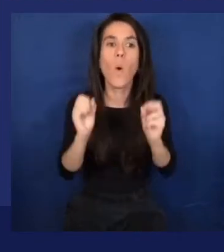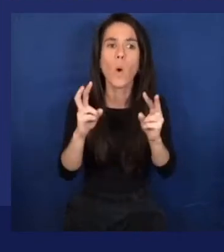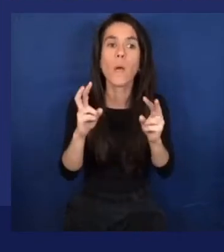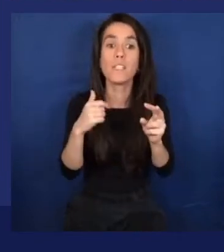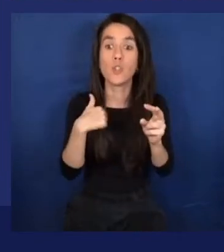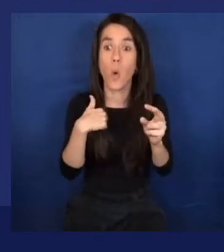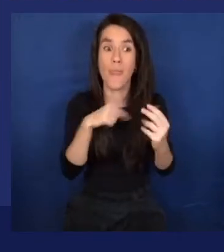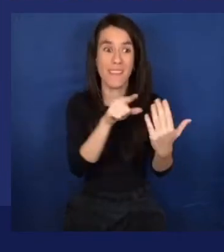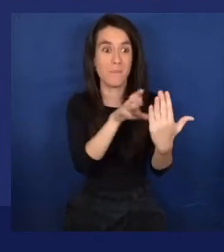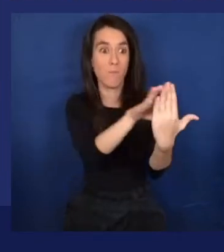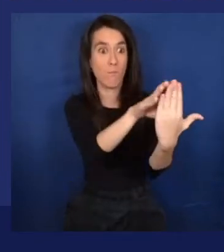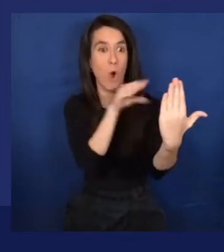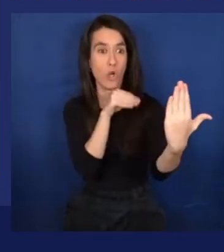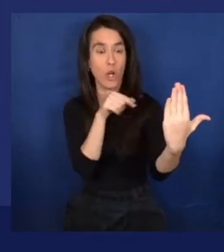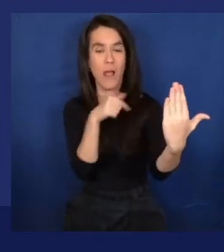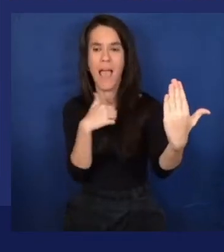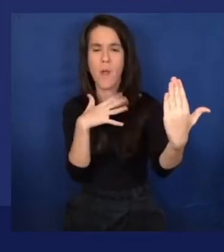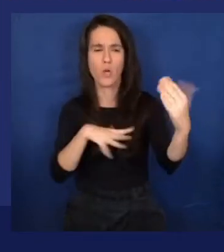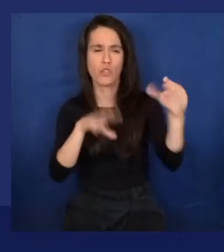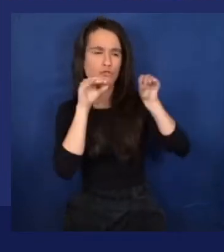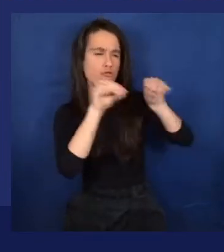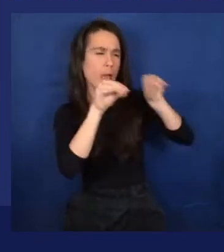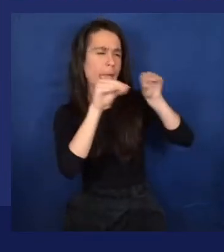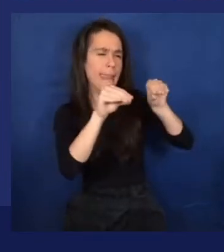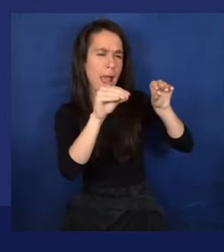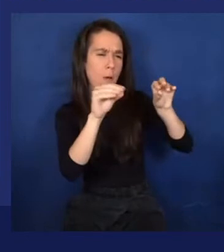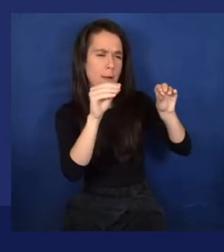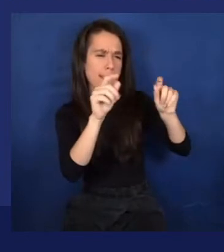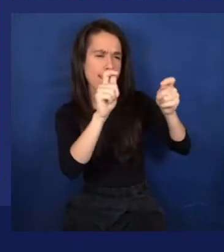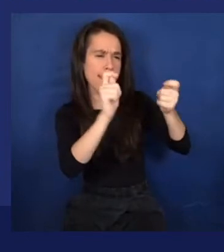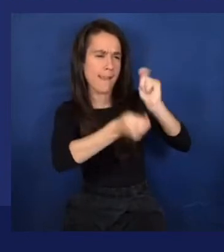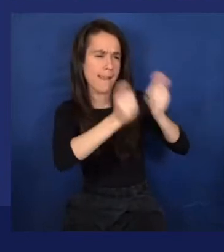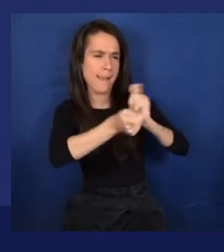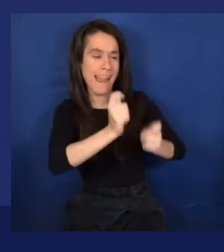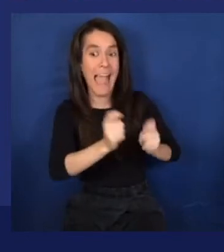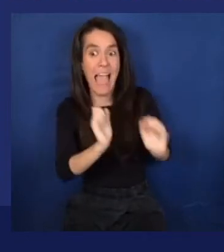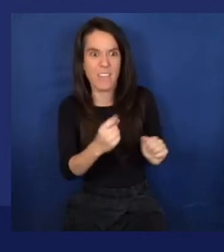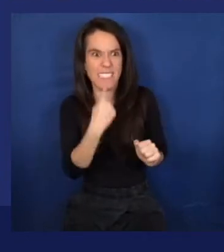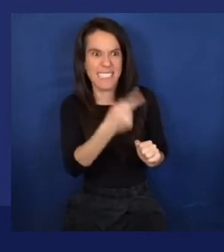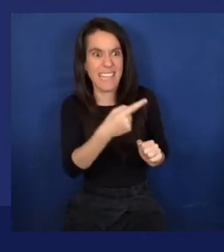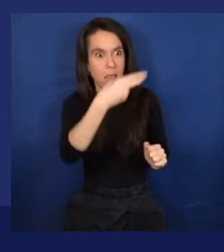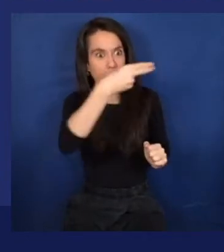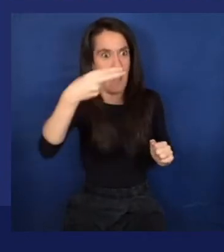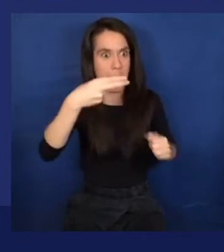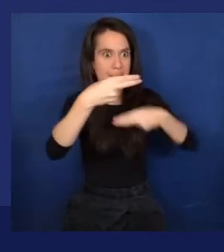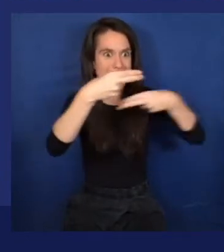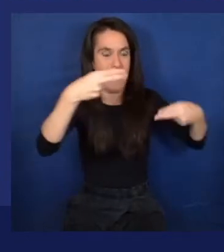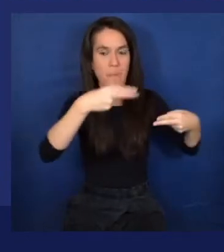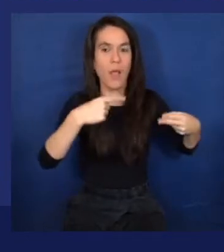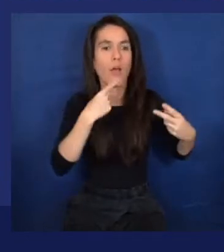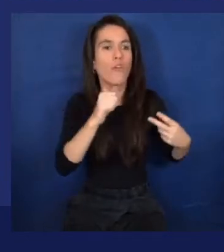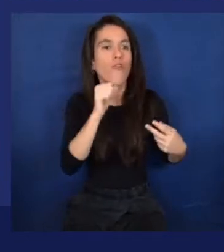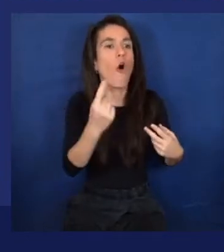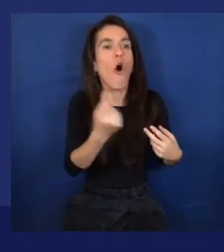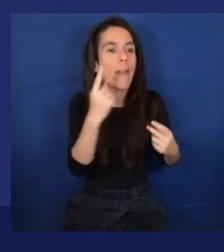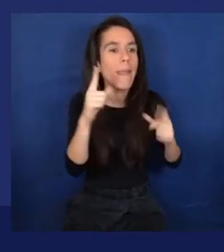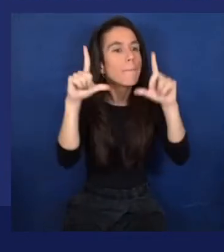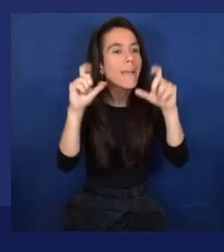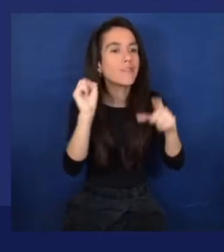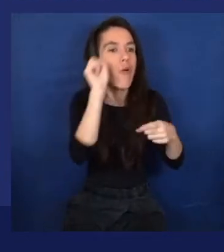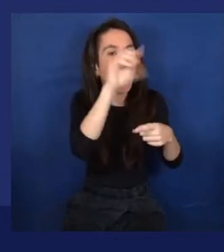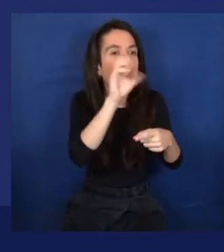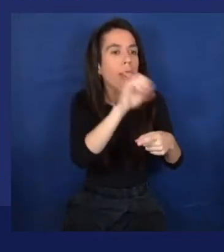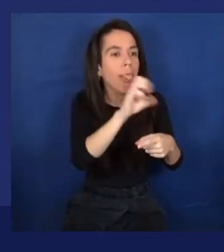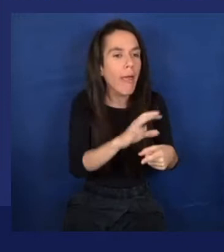have to tell the model what's what, right? Because I cannot just say, all right, this is a picture. Just give the answer. So you have to do something.